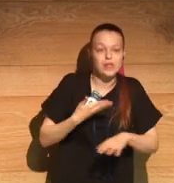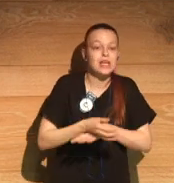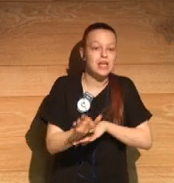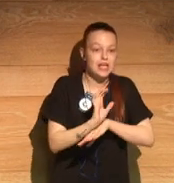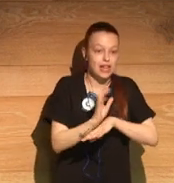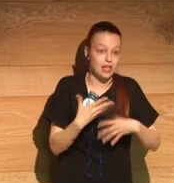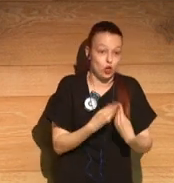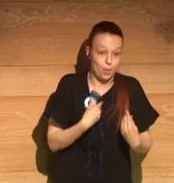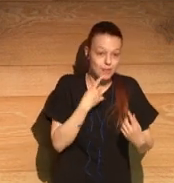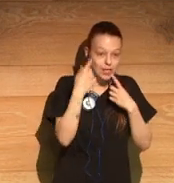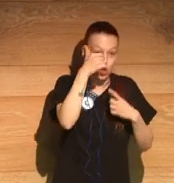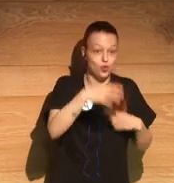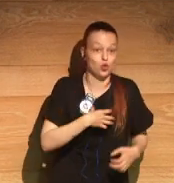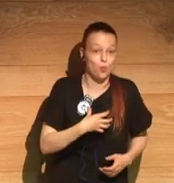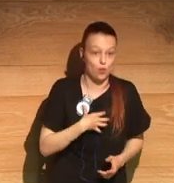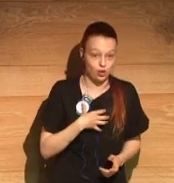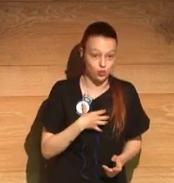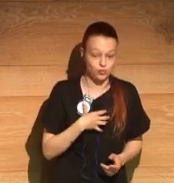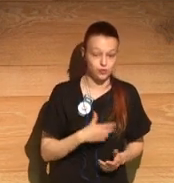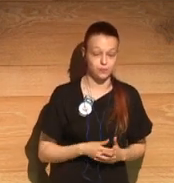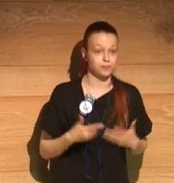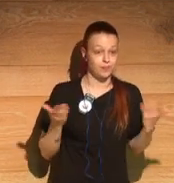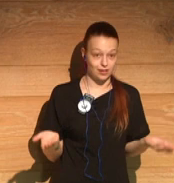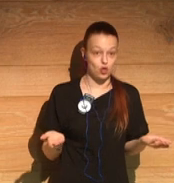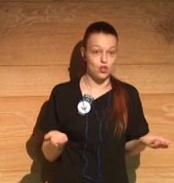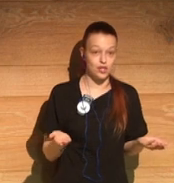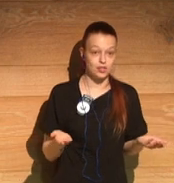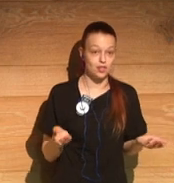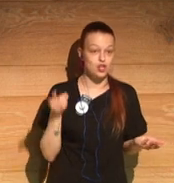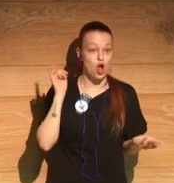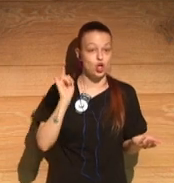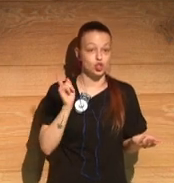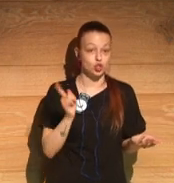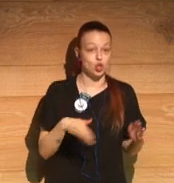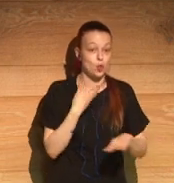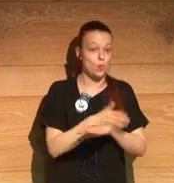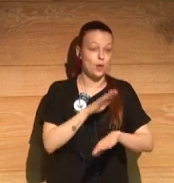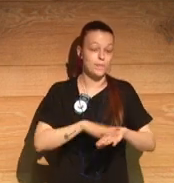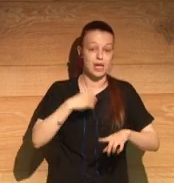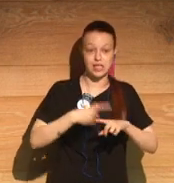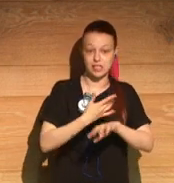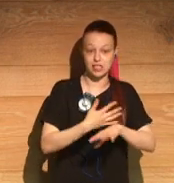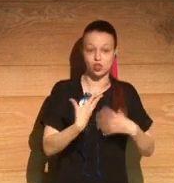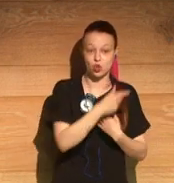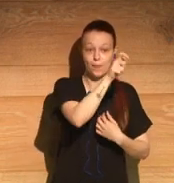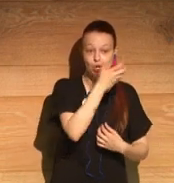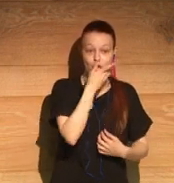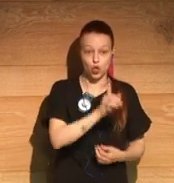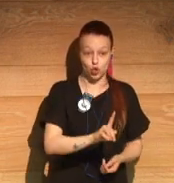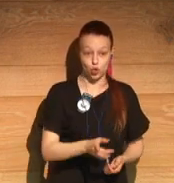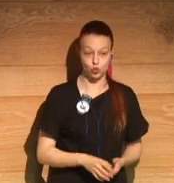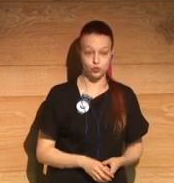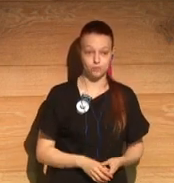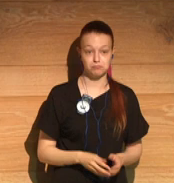You're like you're you're simply going to be having sex with strangers mostly. And so he has no issue with it. But